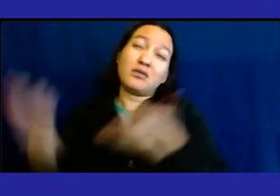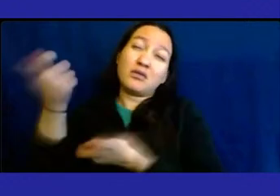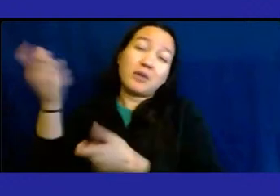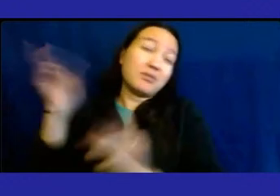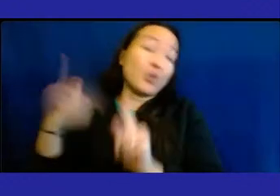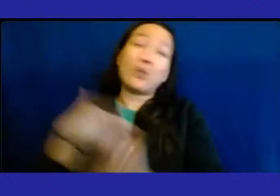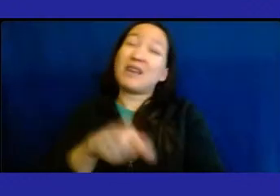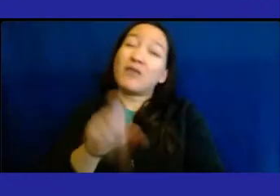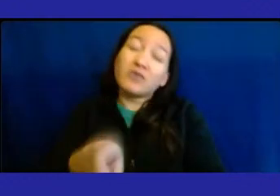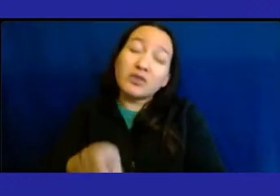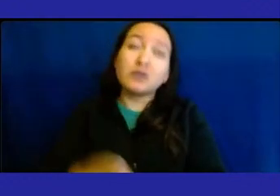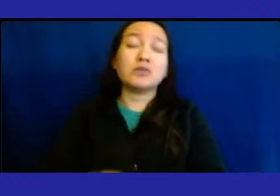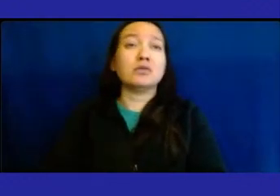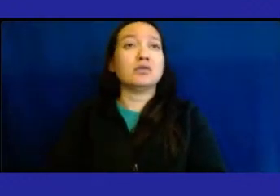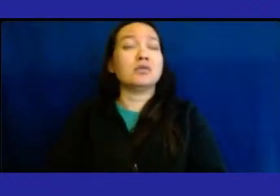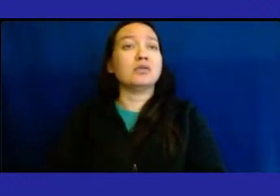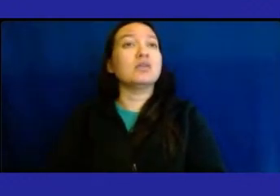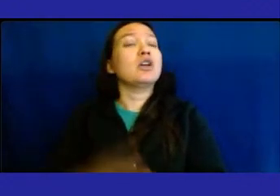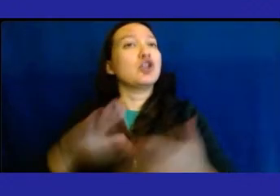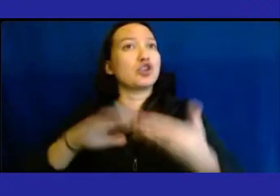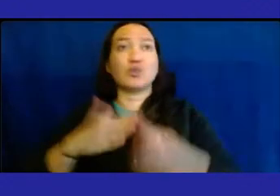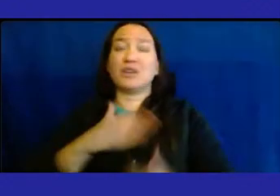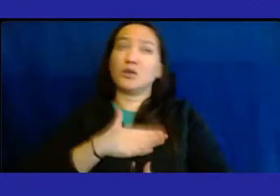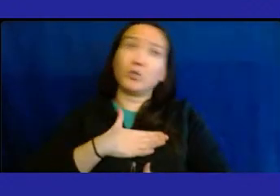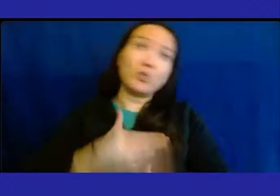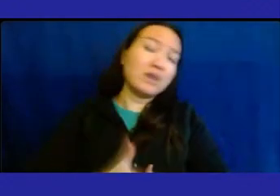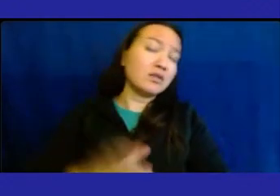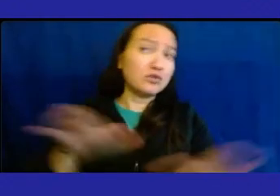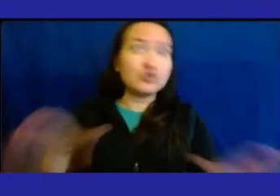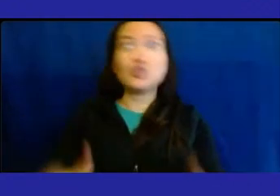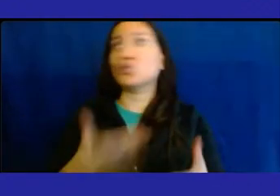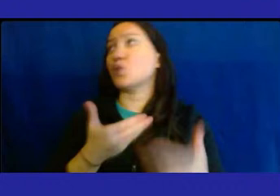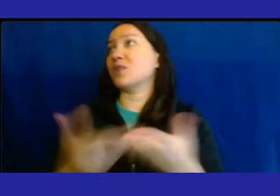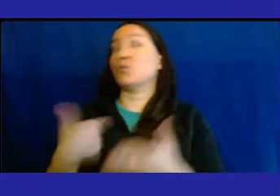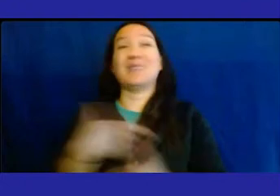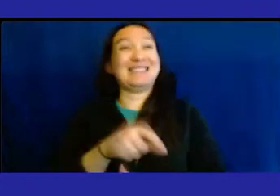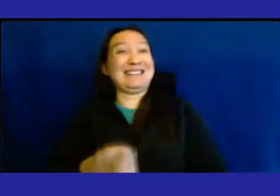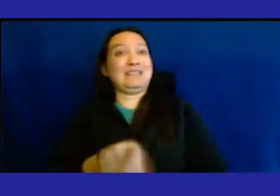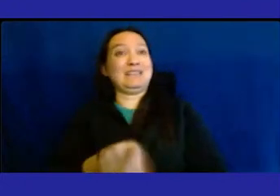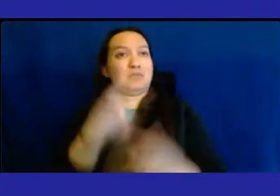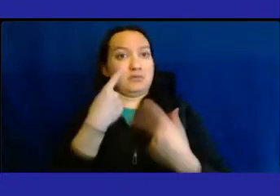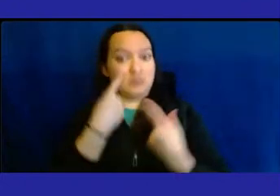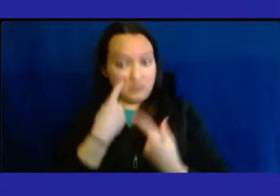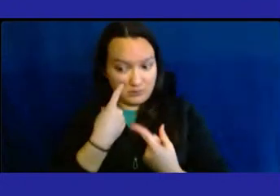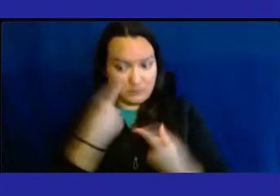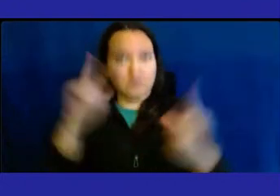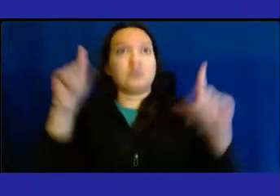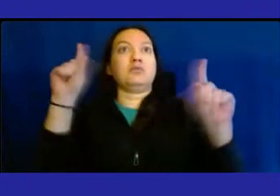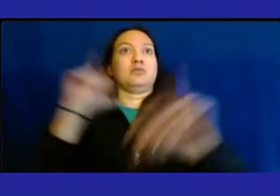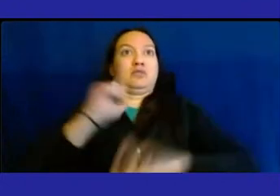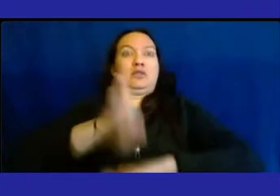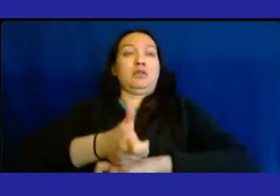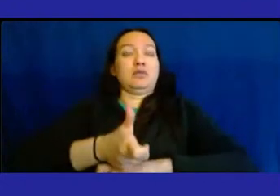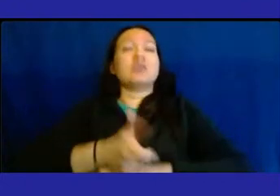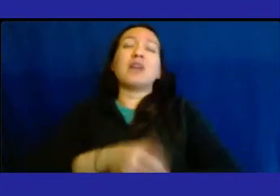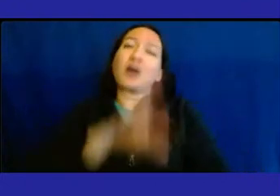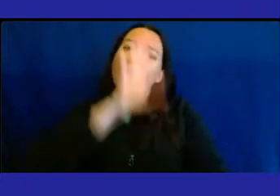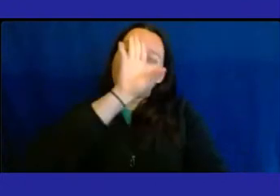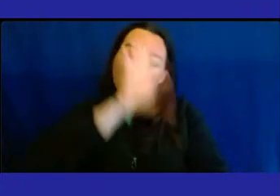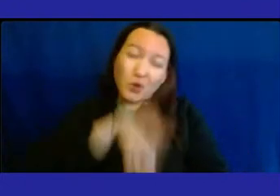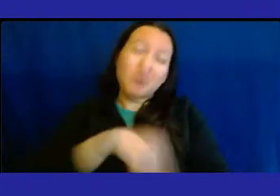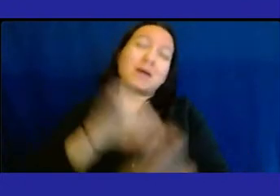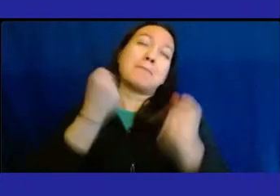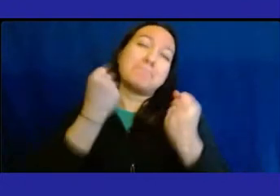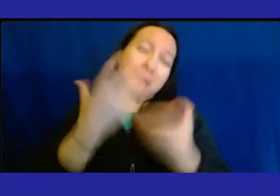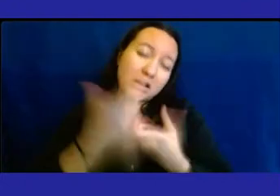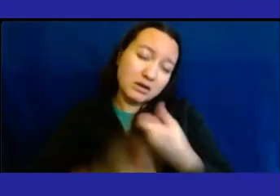And the community will do whatever they can to get this accomplished. And it's going to take, I know it's going to take years, but